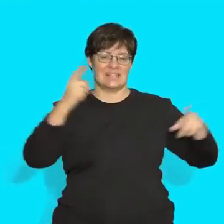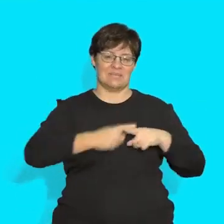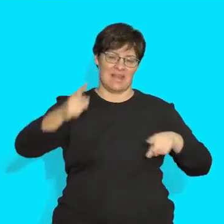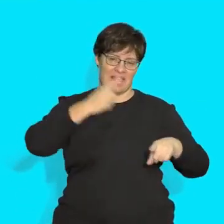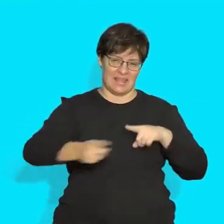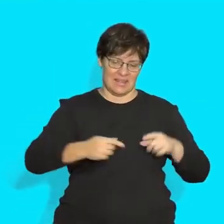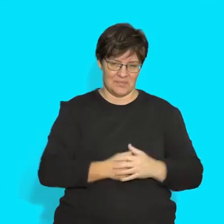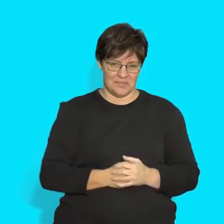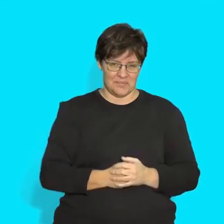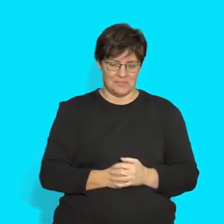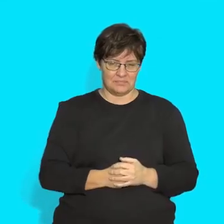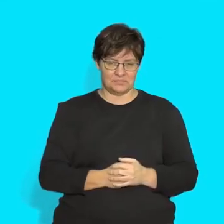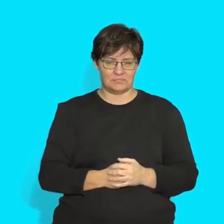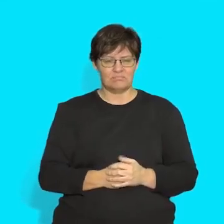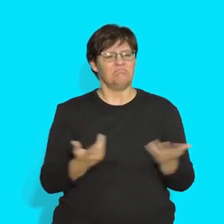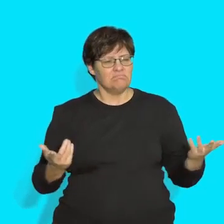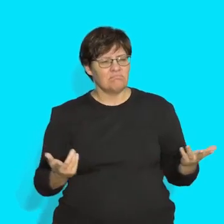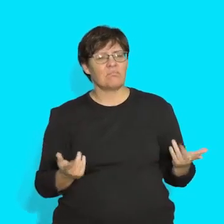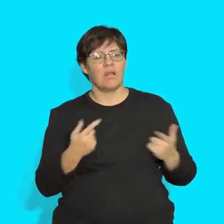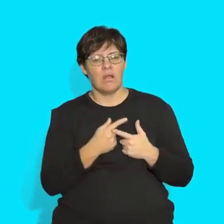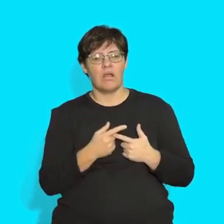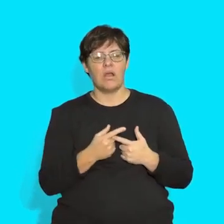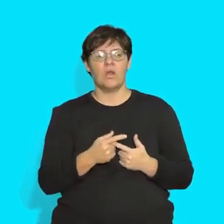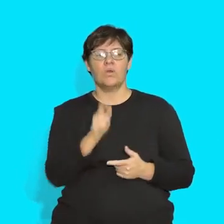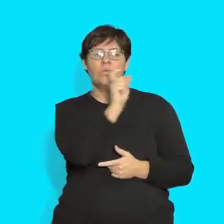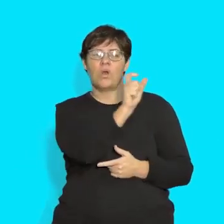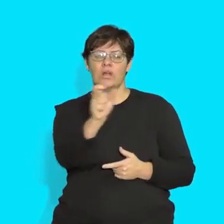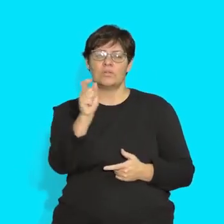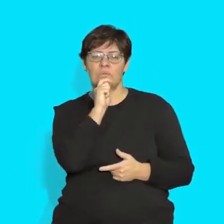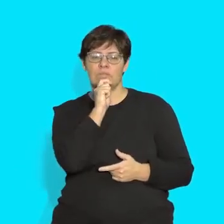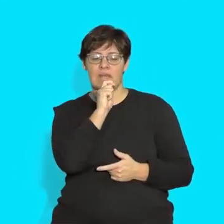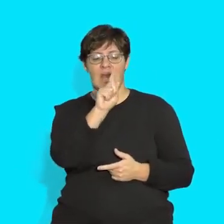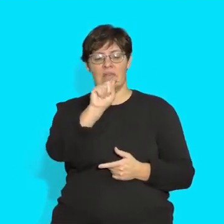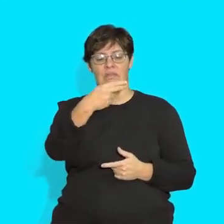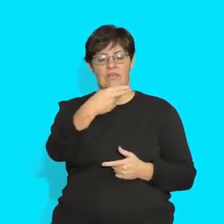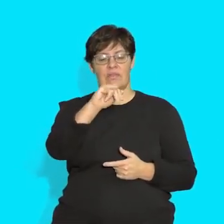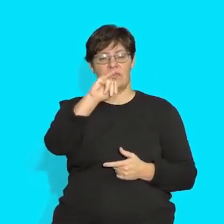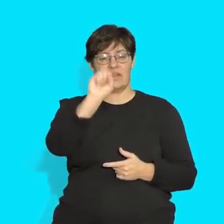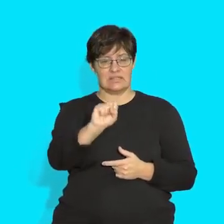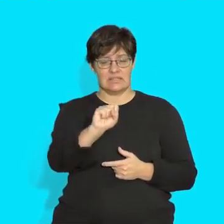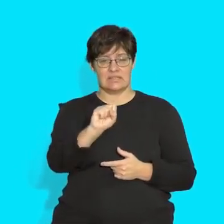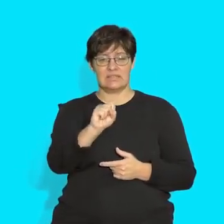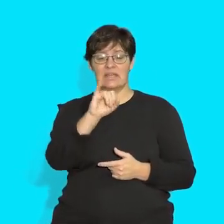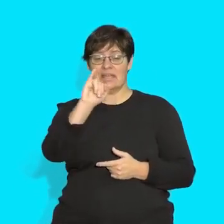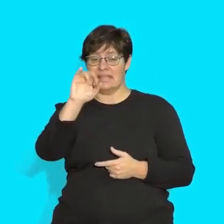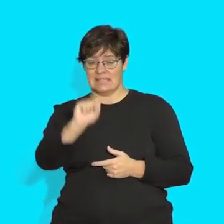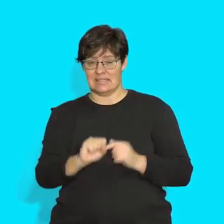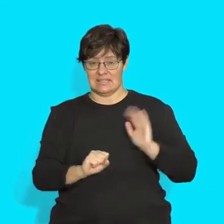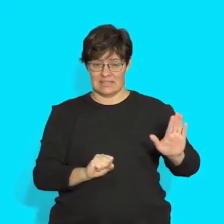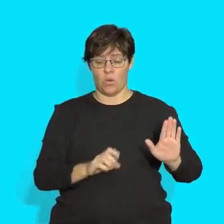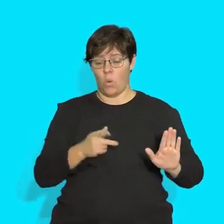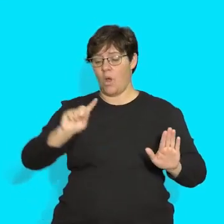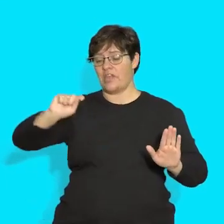Sentence play. Let's talk about when we use the words, this is, and when we use the words,